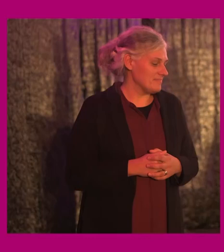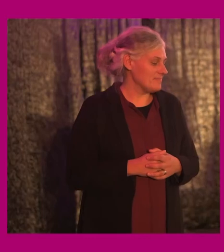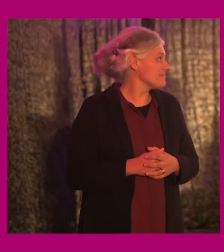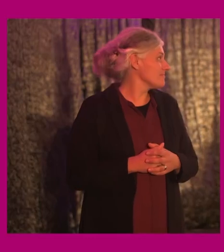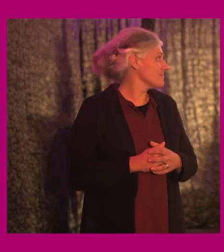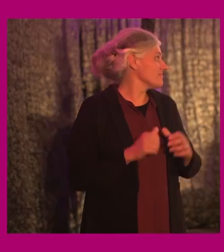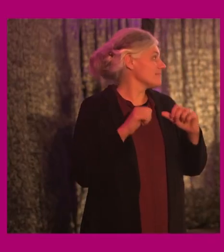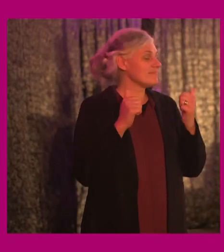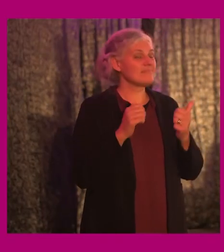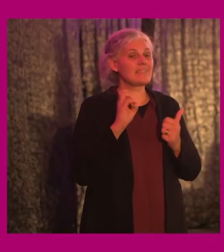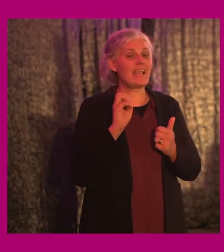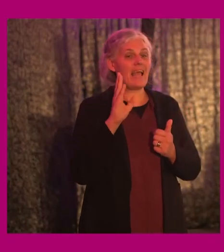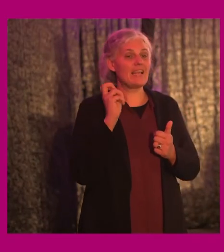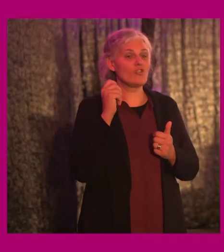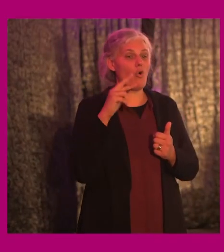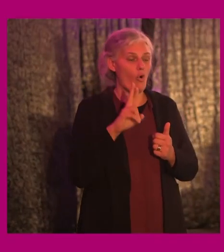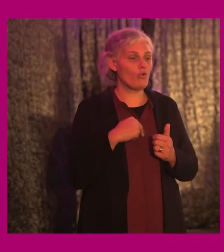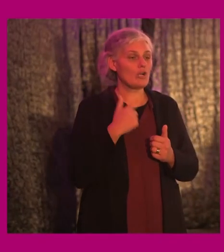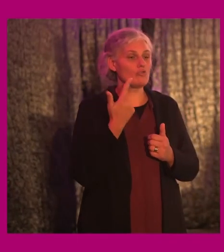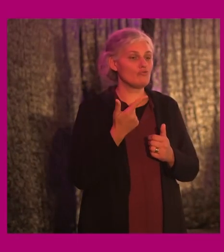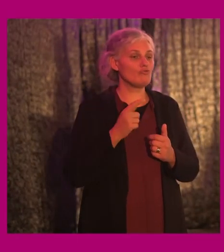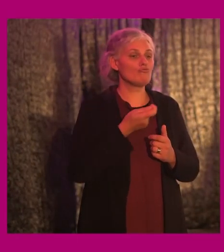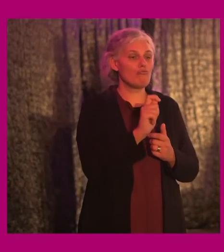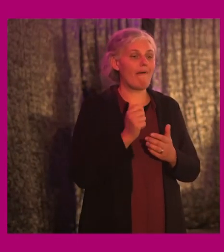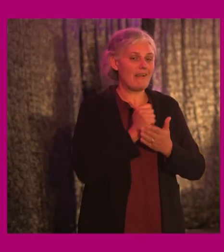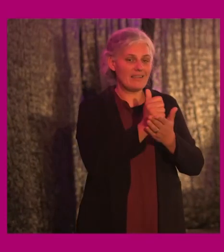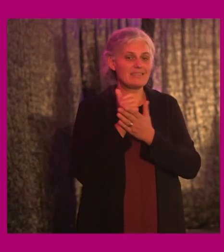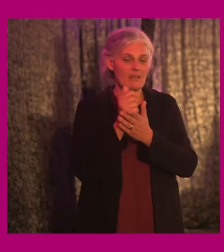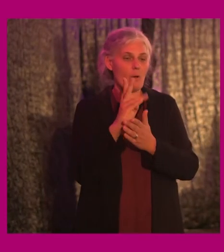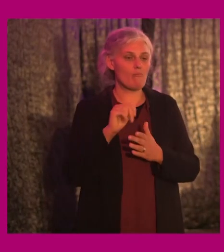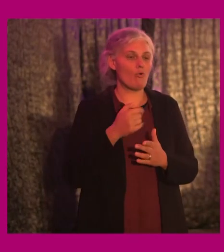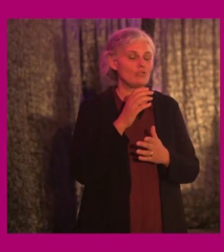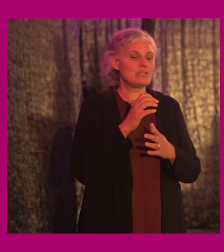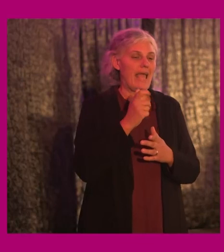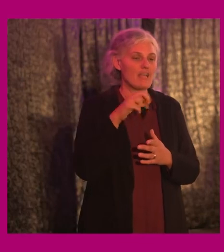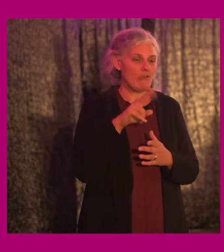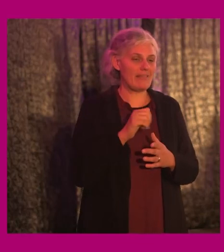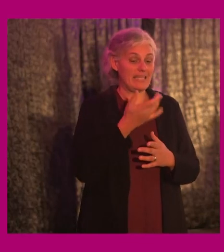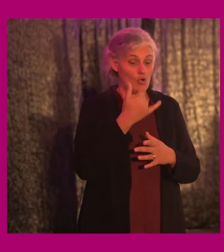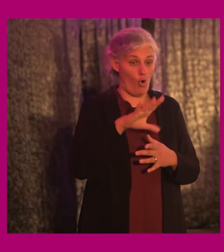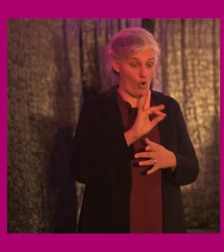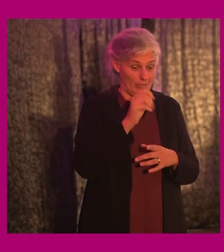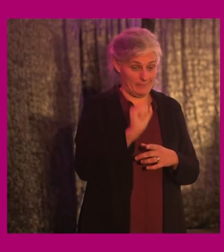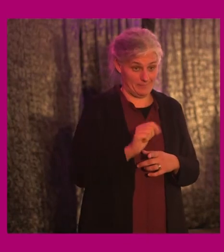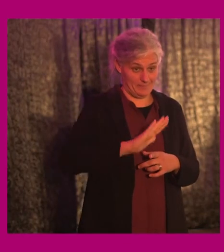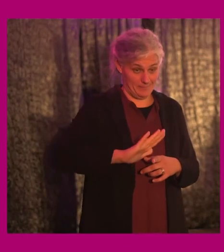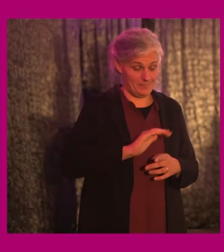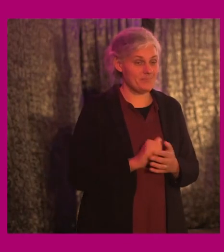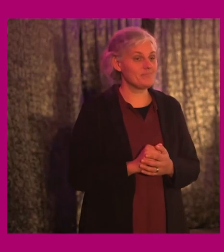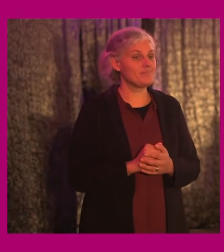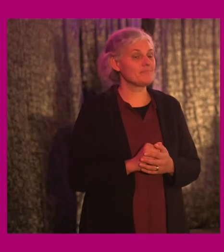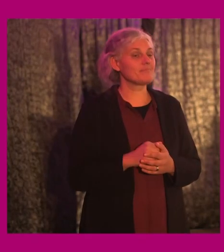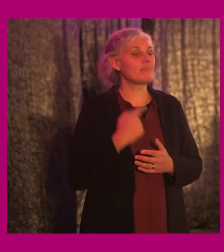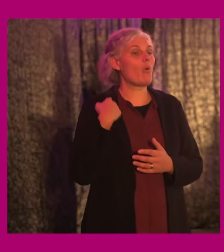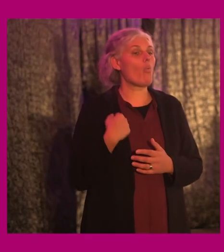Hi, my name is Eleanor and I'm one of two travel assistants with Bus Aaron in Cork. I am a white